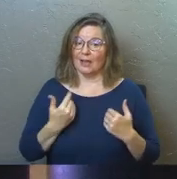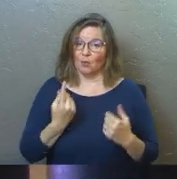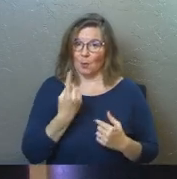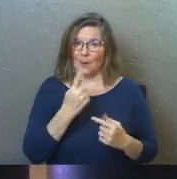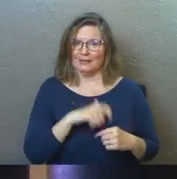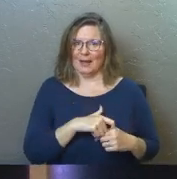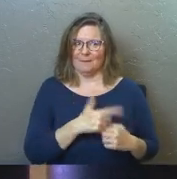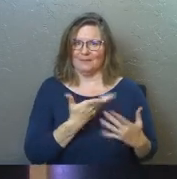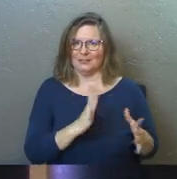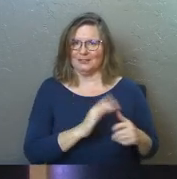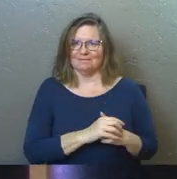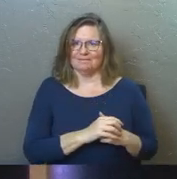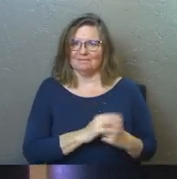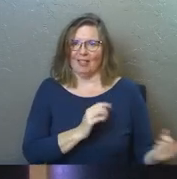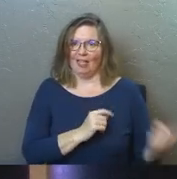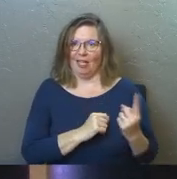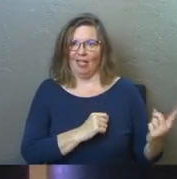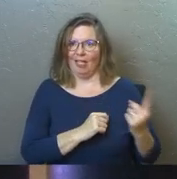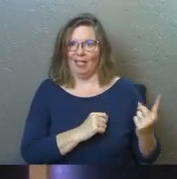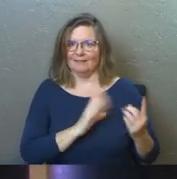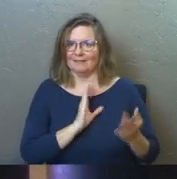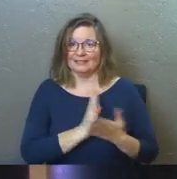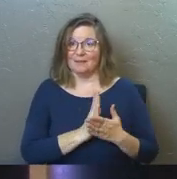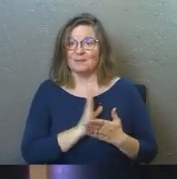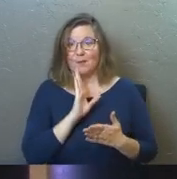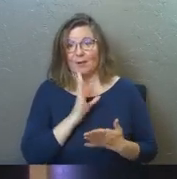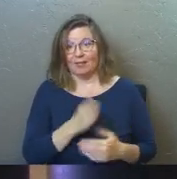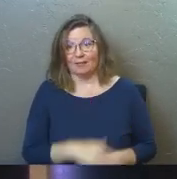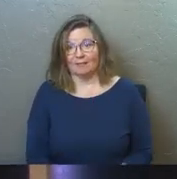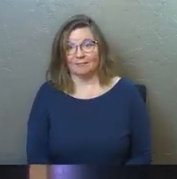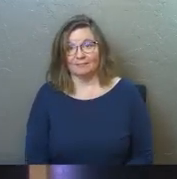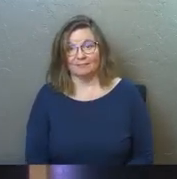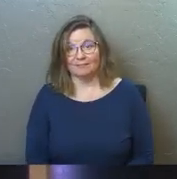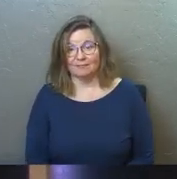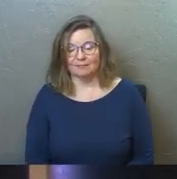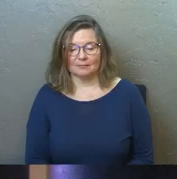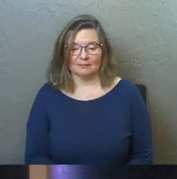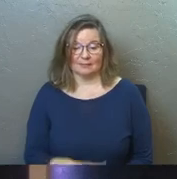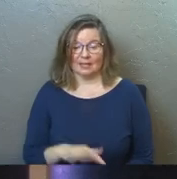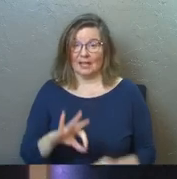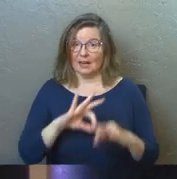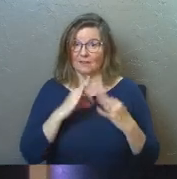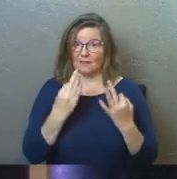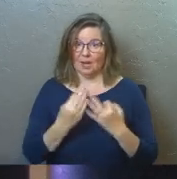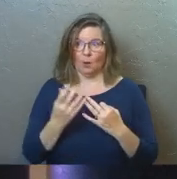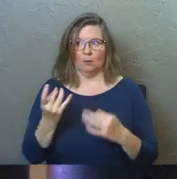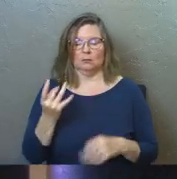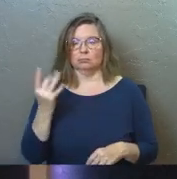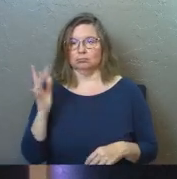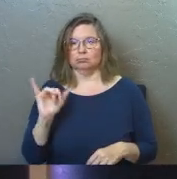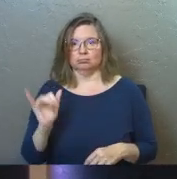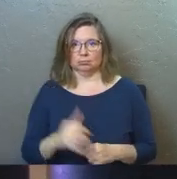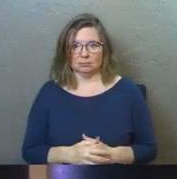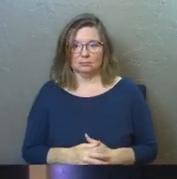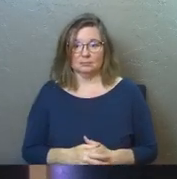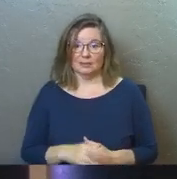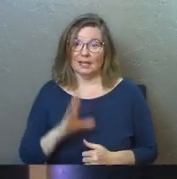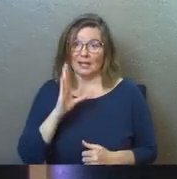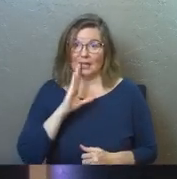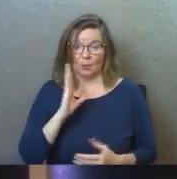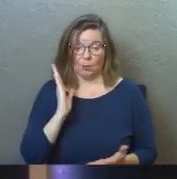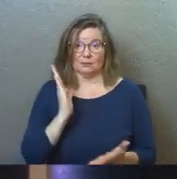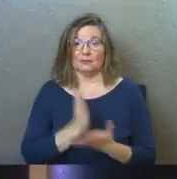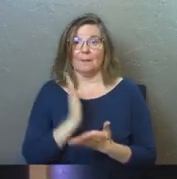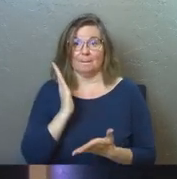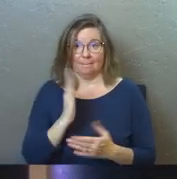it with them once and they won't come back to you again. Even in families, oh my gosh, it will